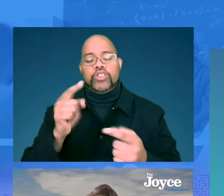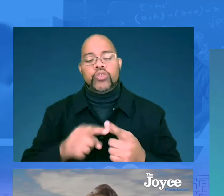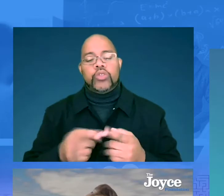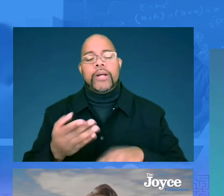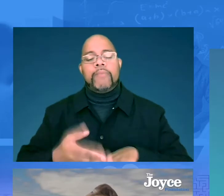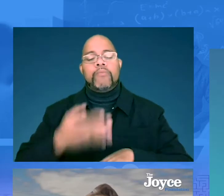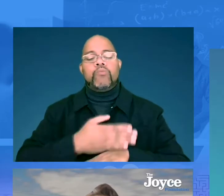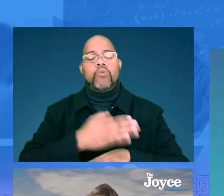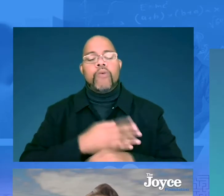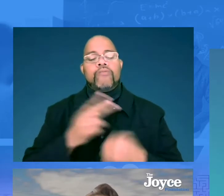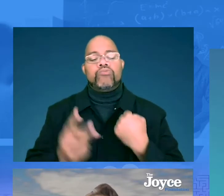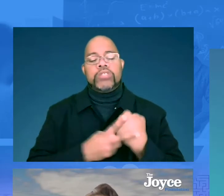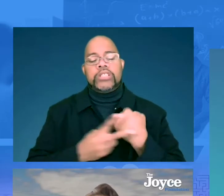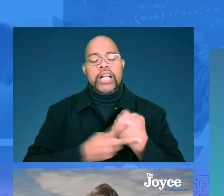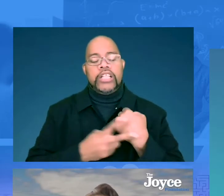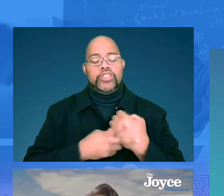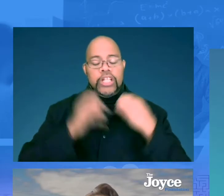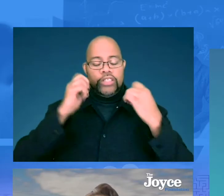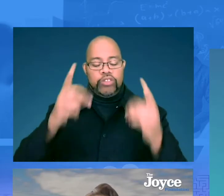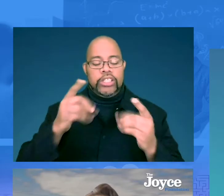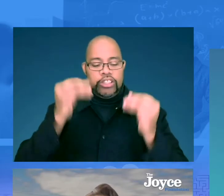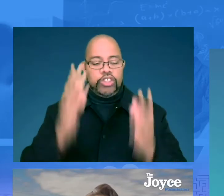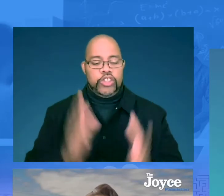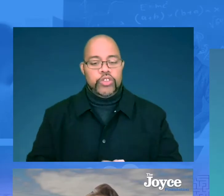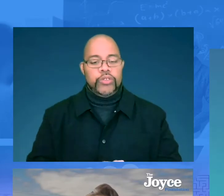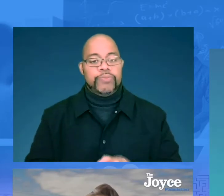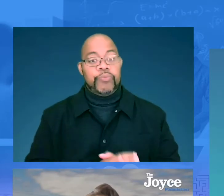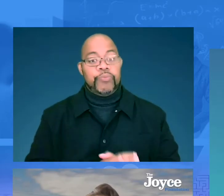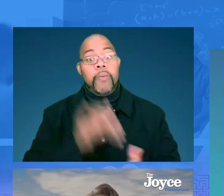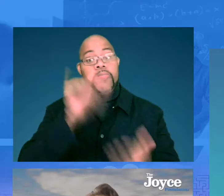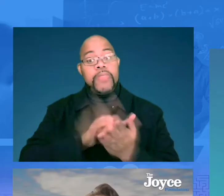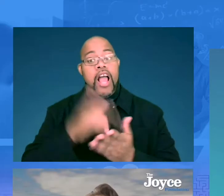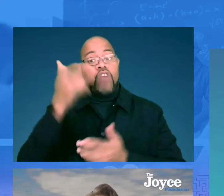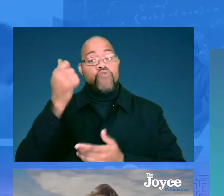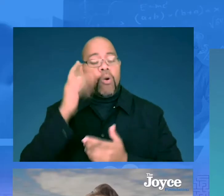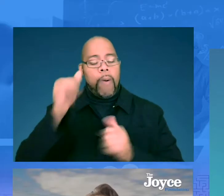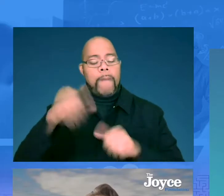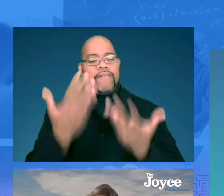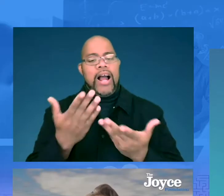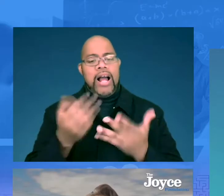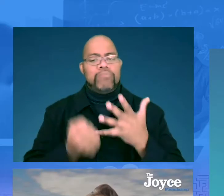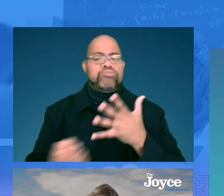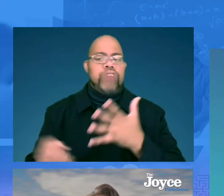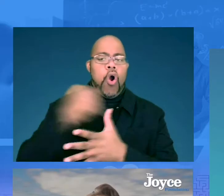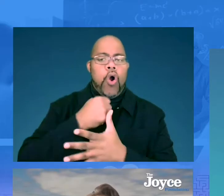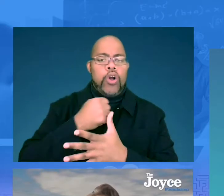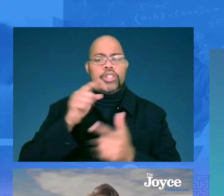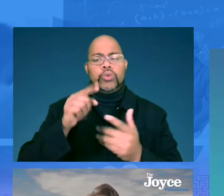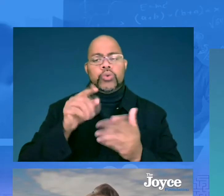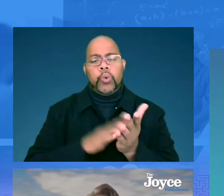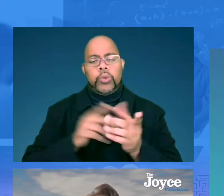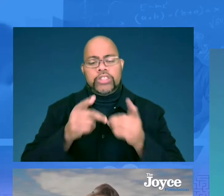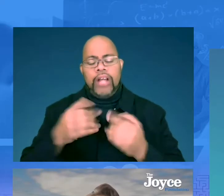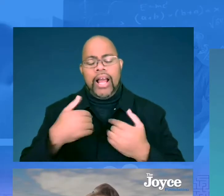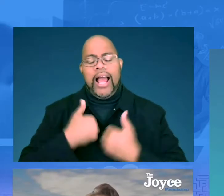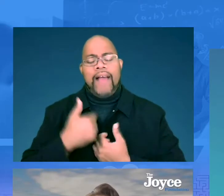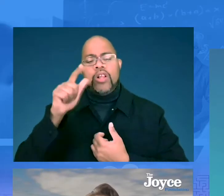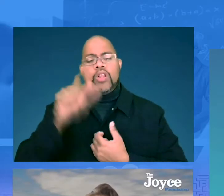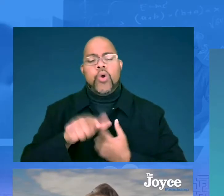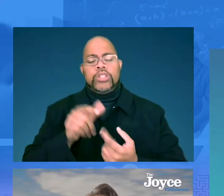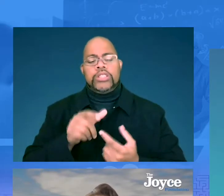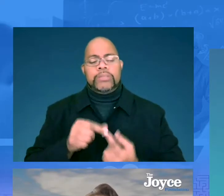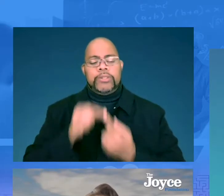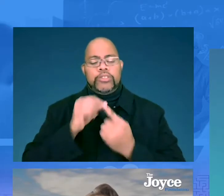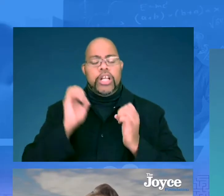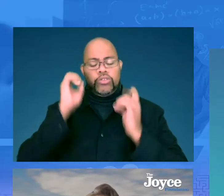strategies to improve the retention of our special education teachers. Now, this grant will provide priority to school